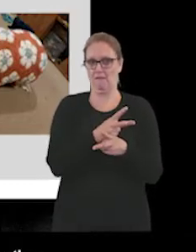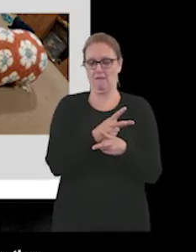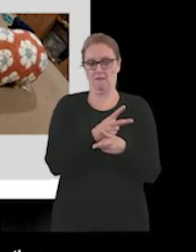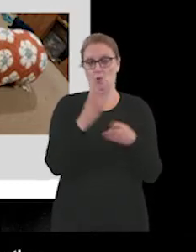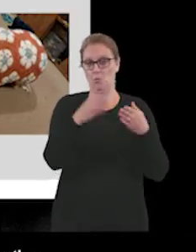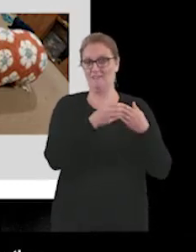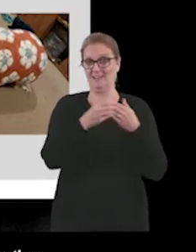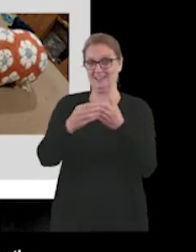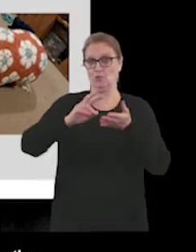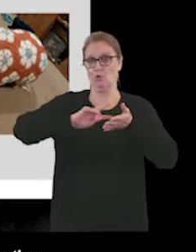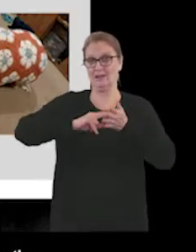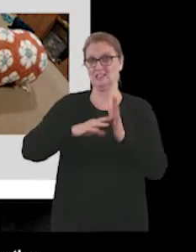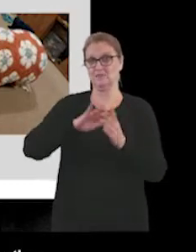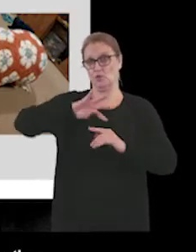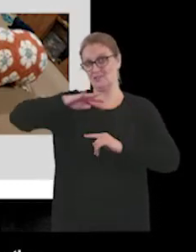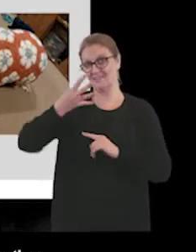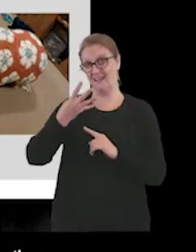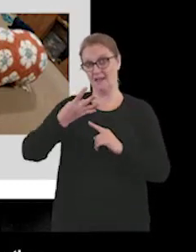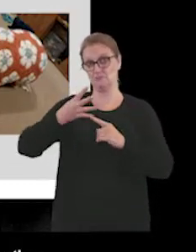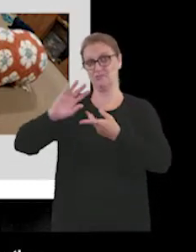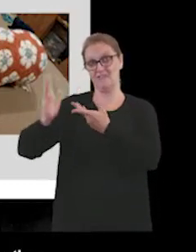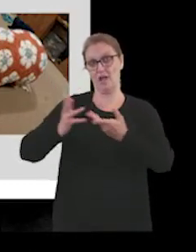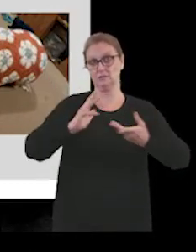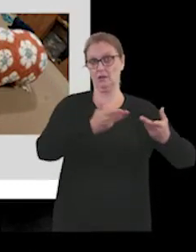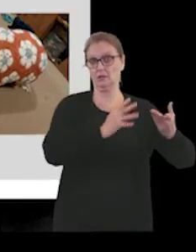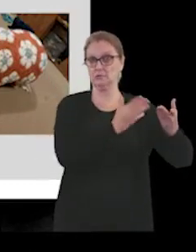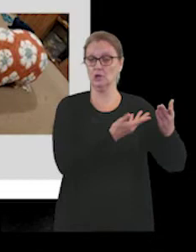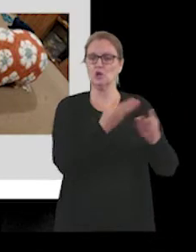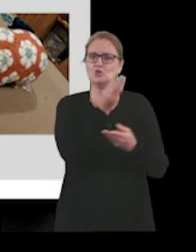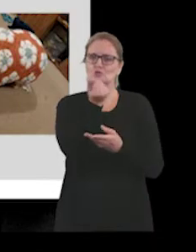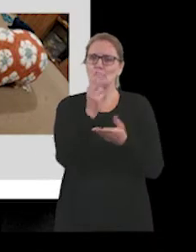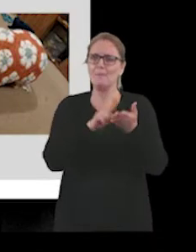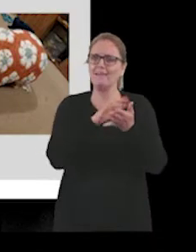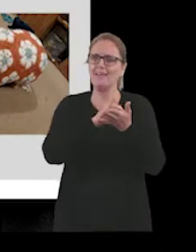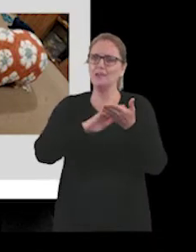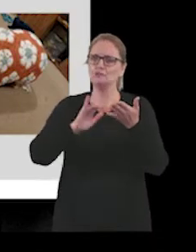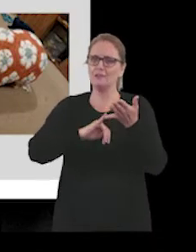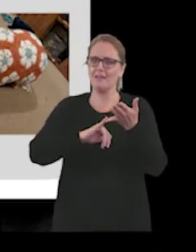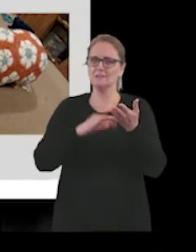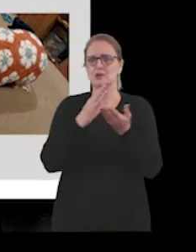nine providers, some NHS, some independent sector,